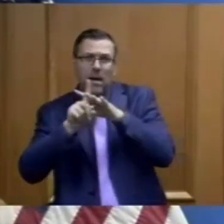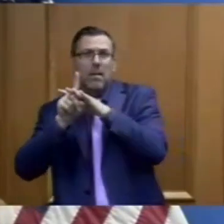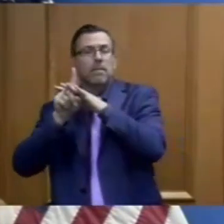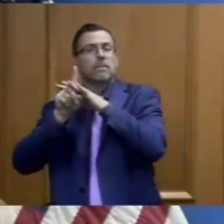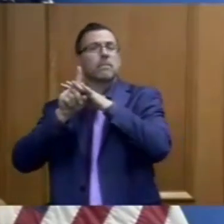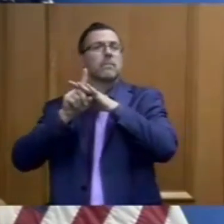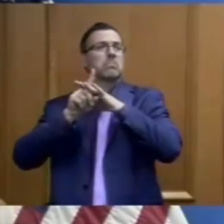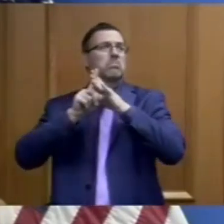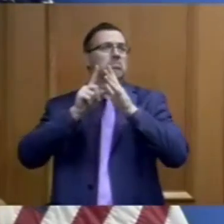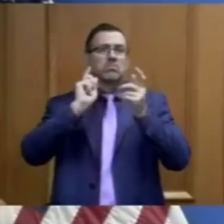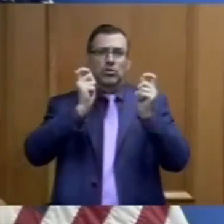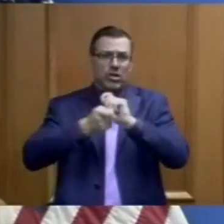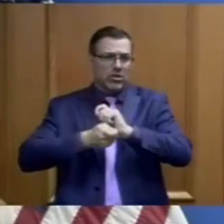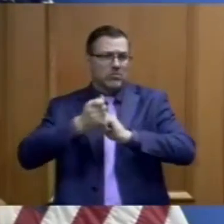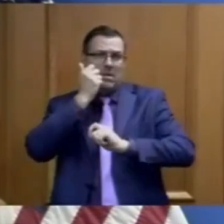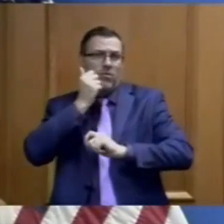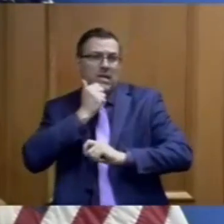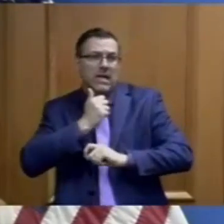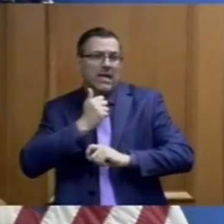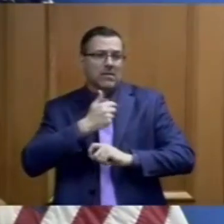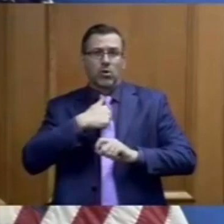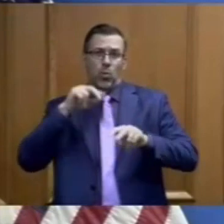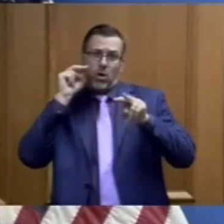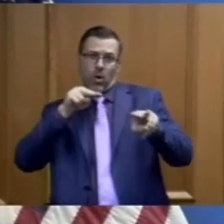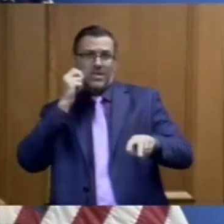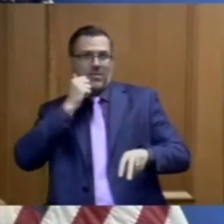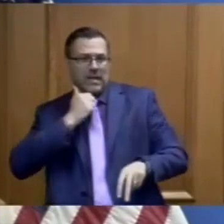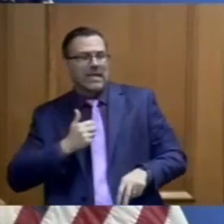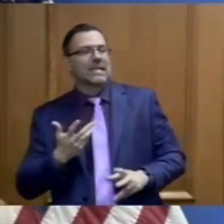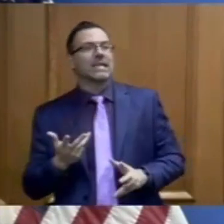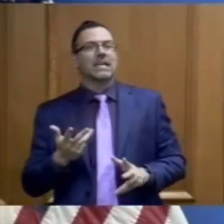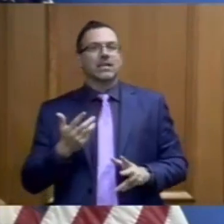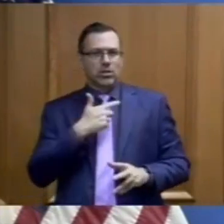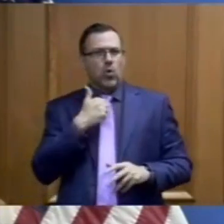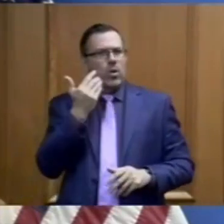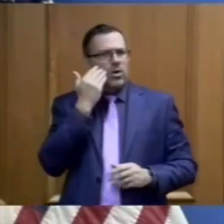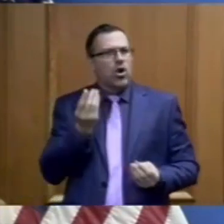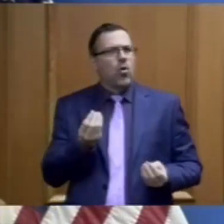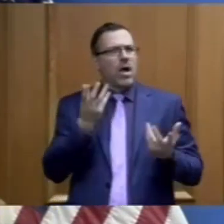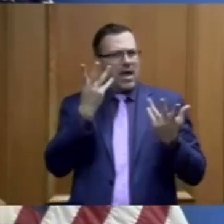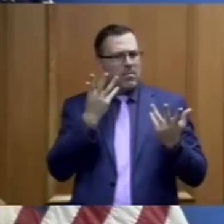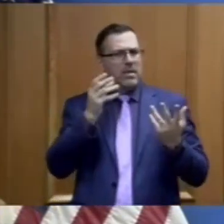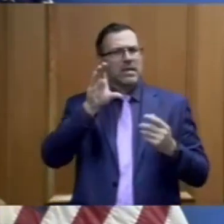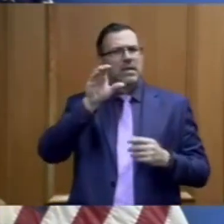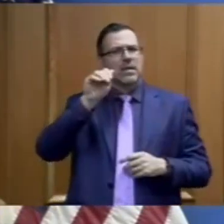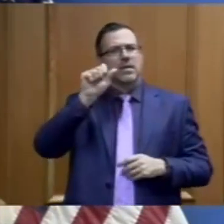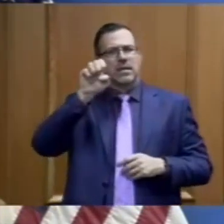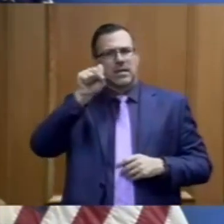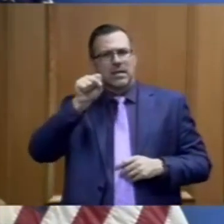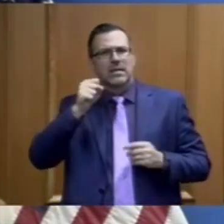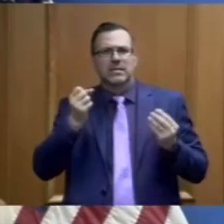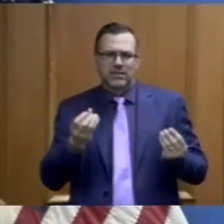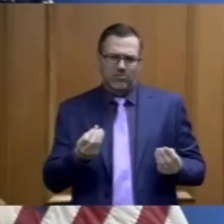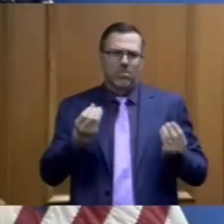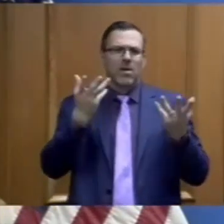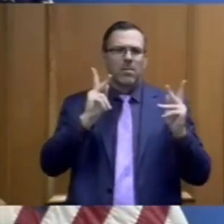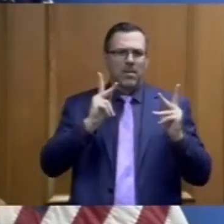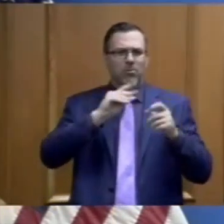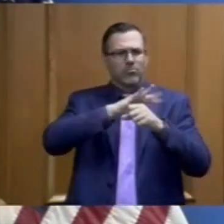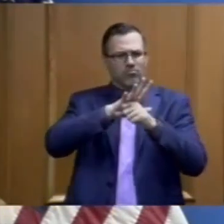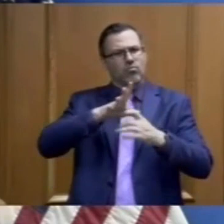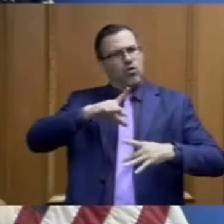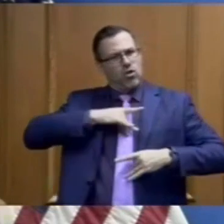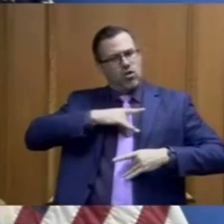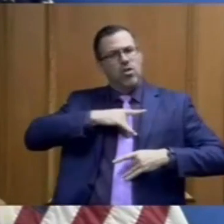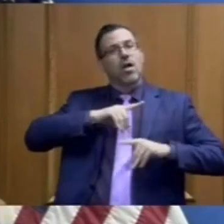ground day to day, and we track that data so we know how many cases and how many infections that are confirmed. But of course,